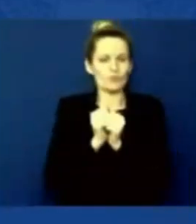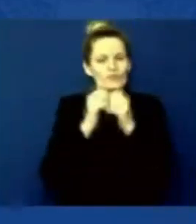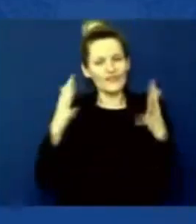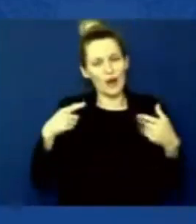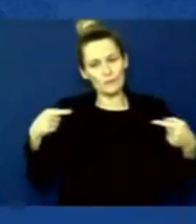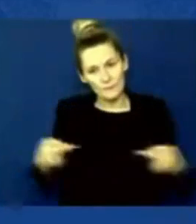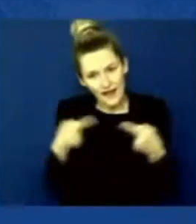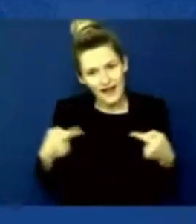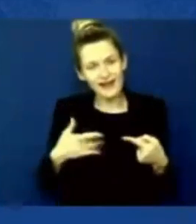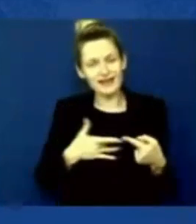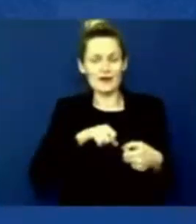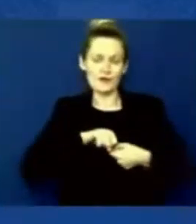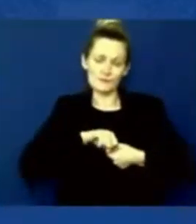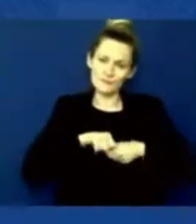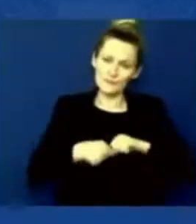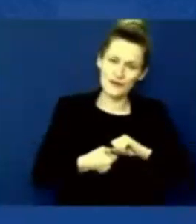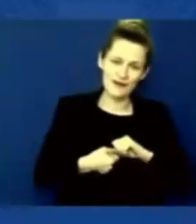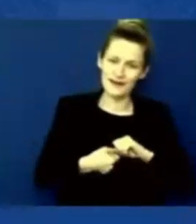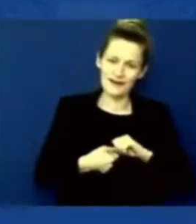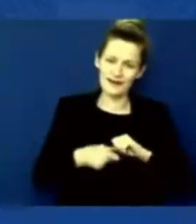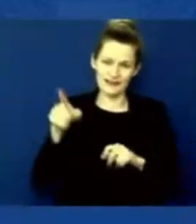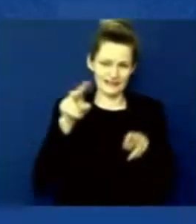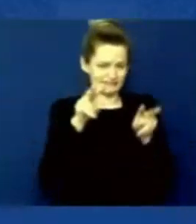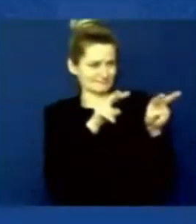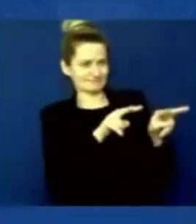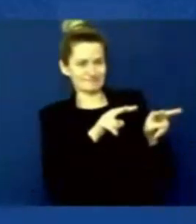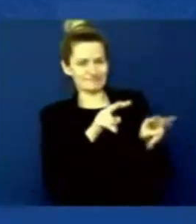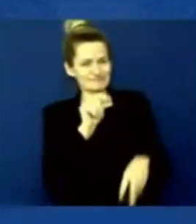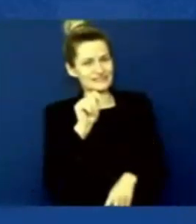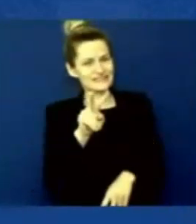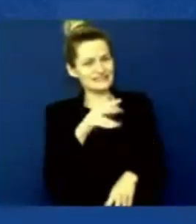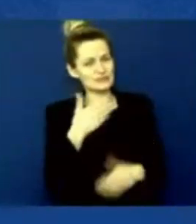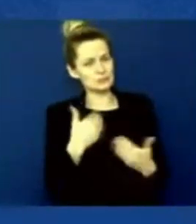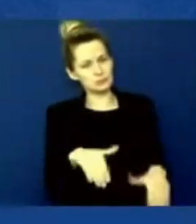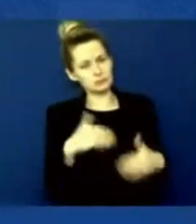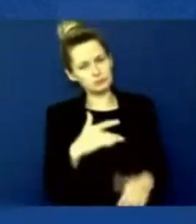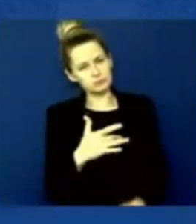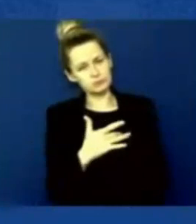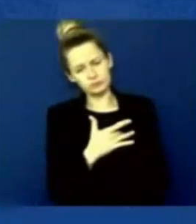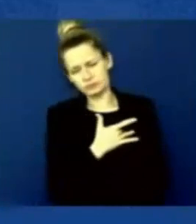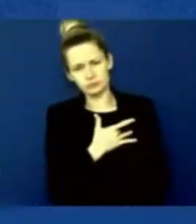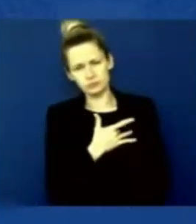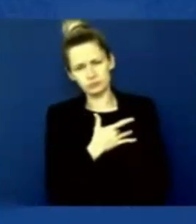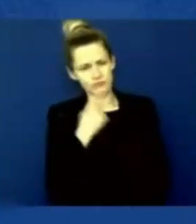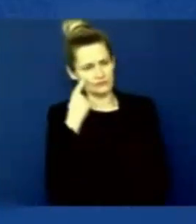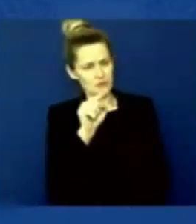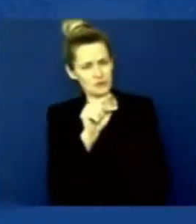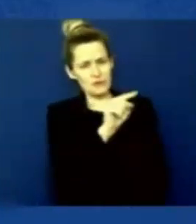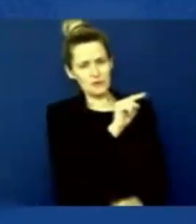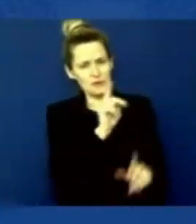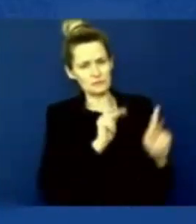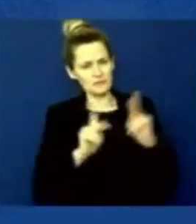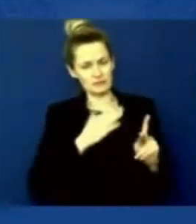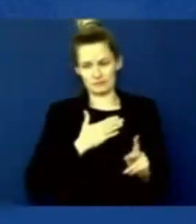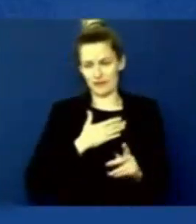a fact. My heart aches for those people you see. We are proving that we can move, though, thousands of people